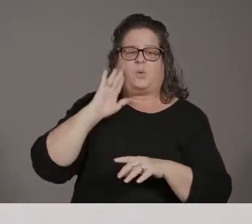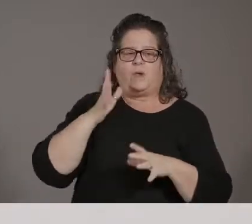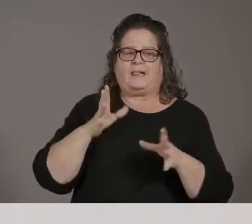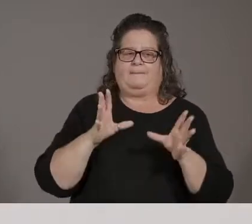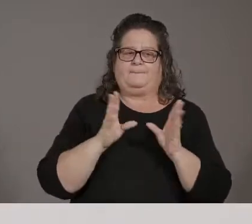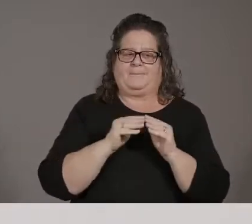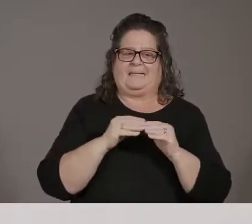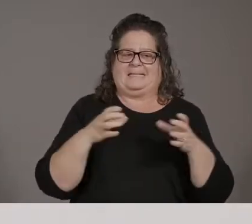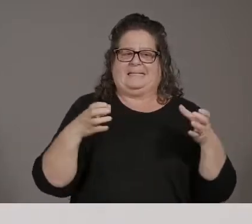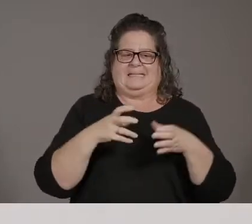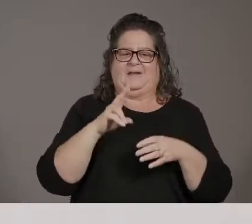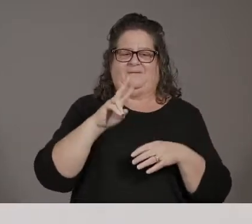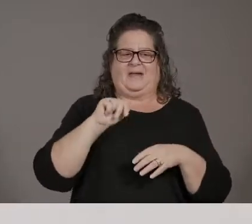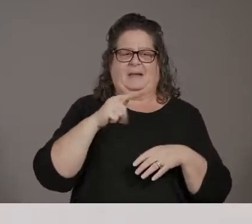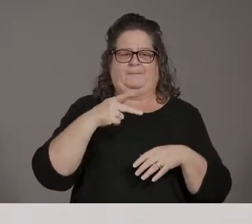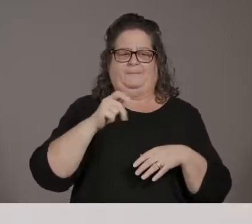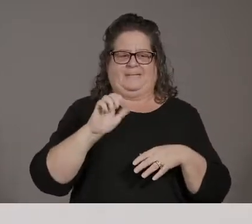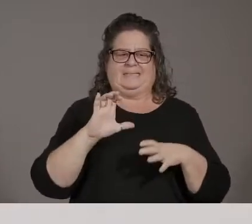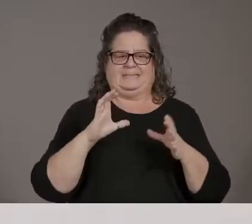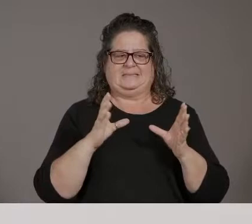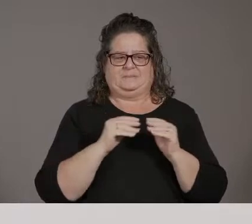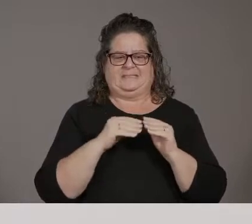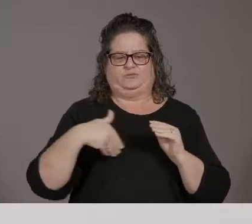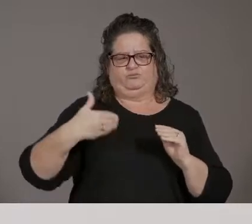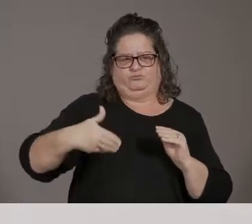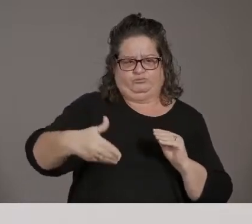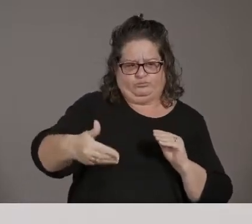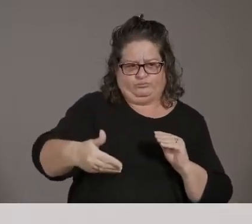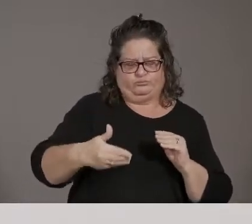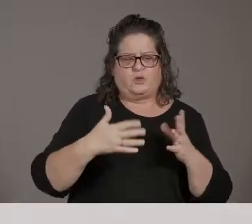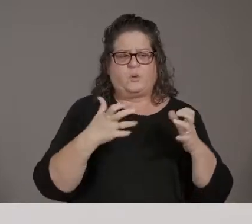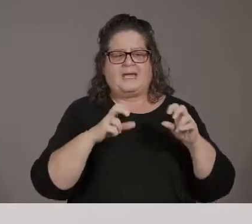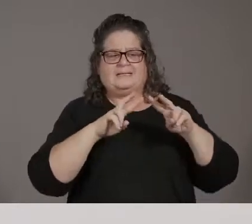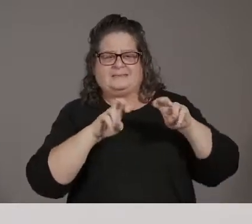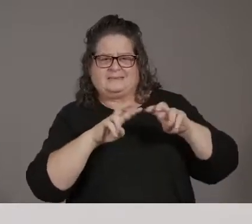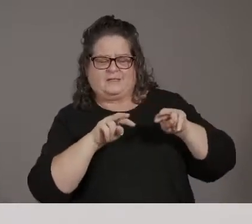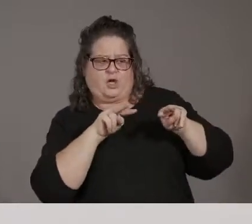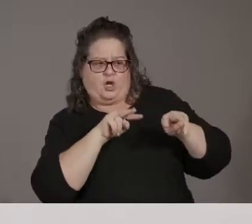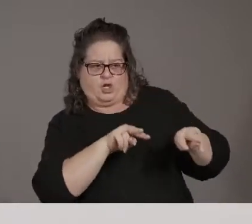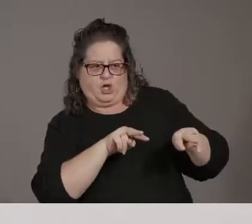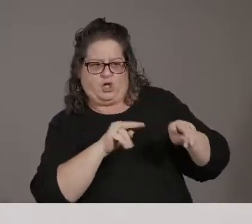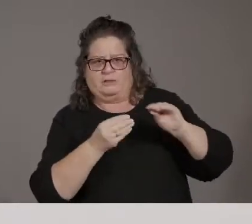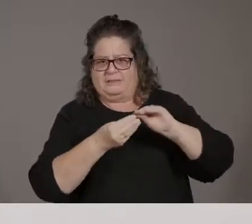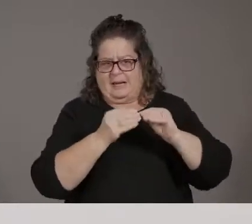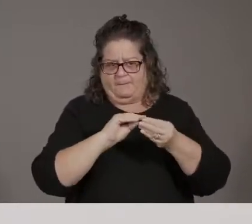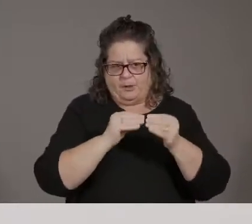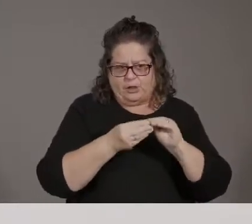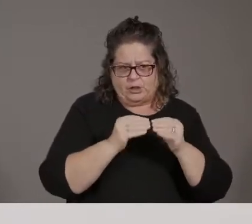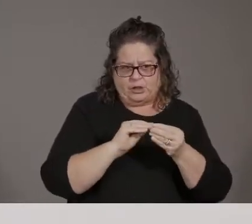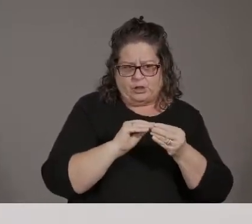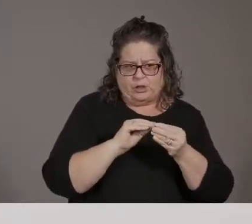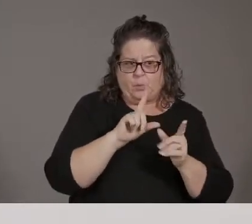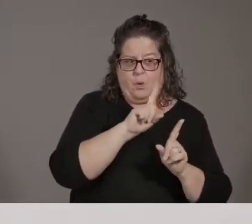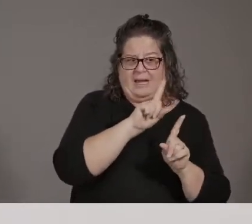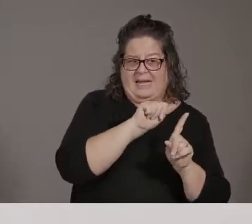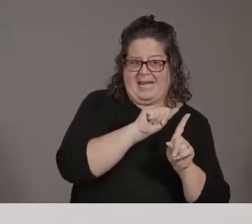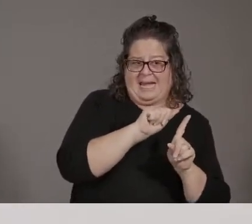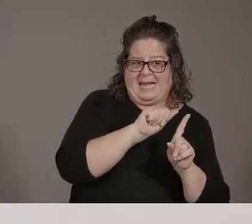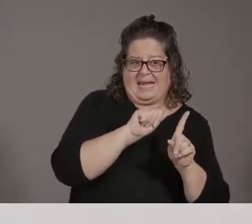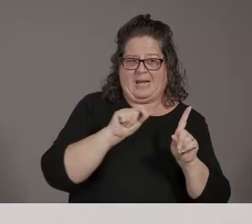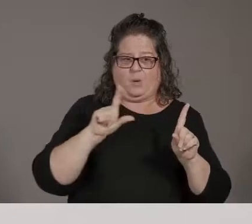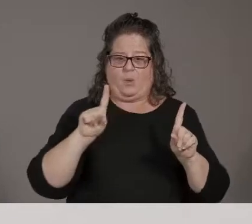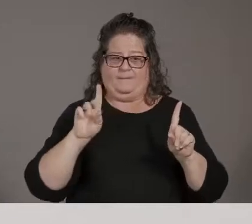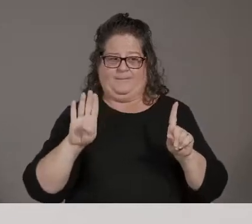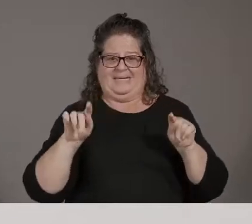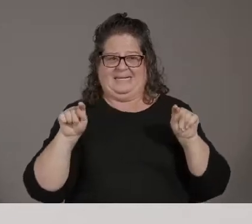was some of the data on, you know, how much of the 1A and 1B population do we believe is